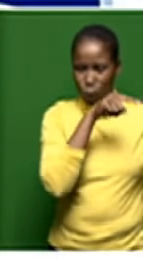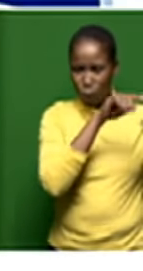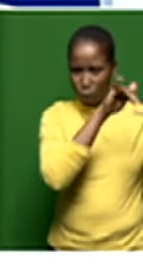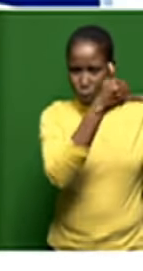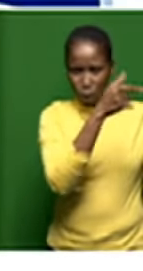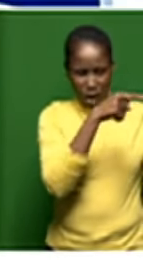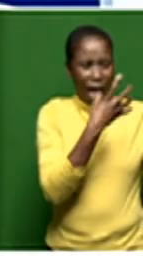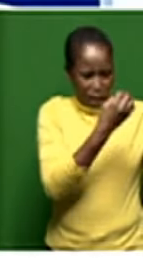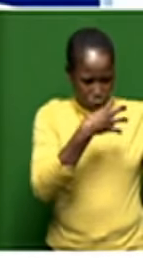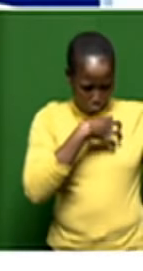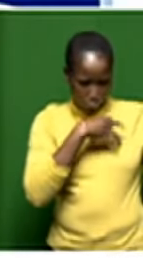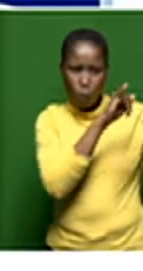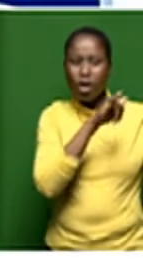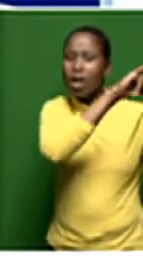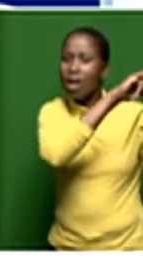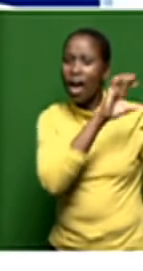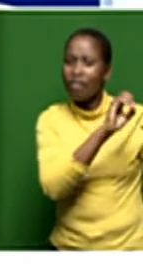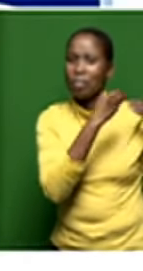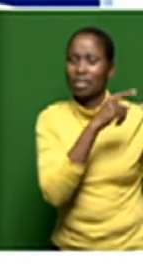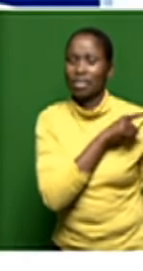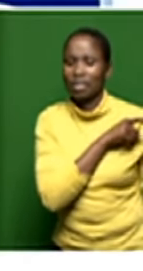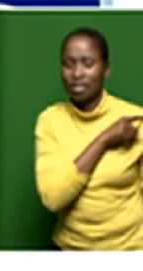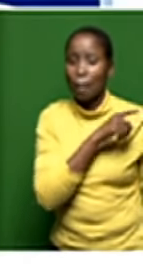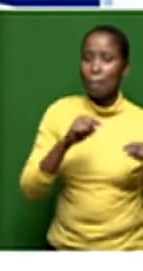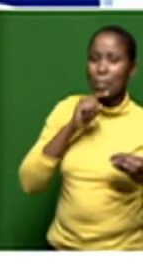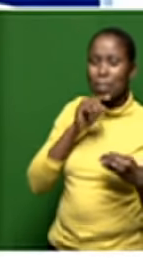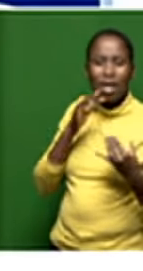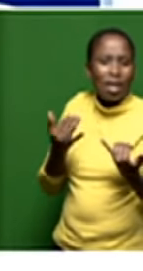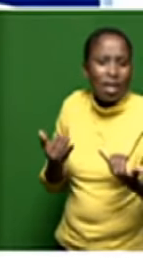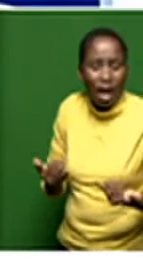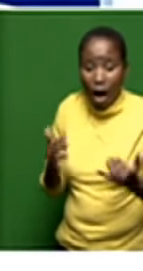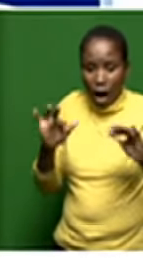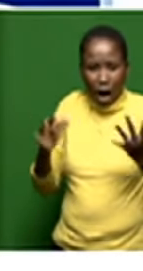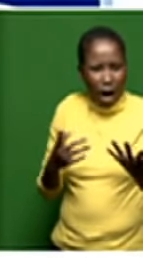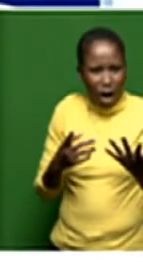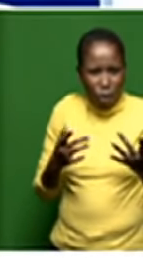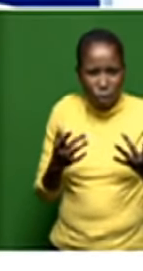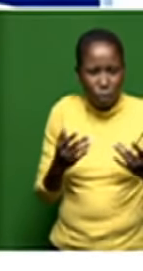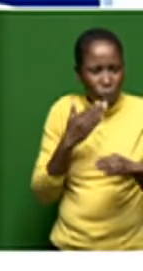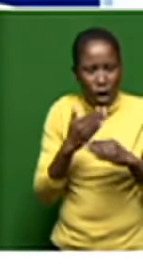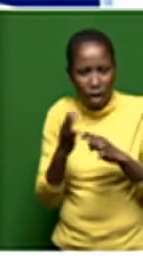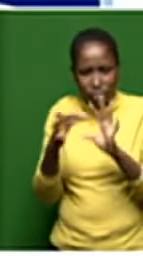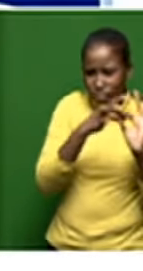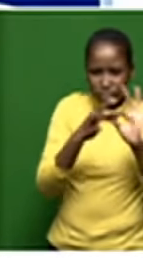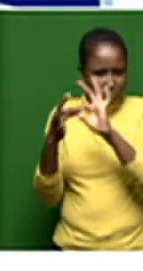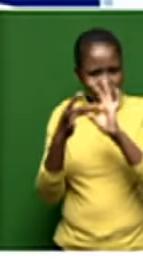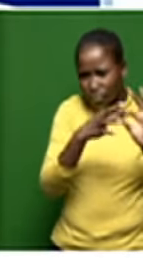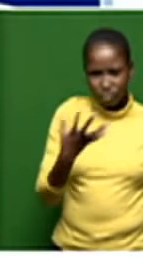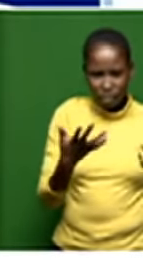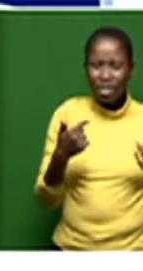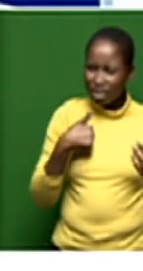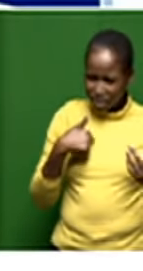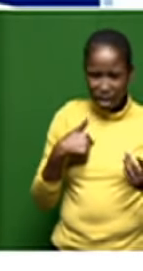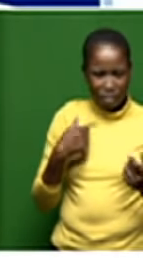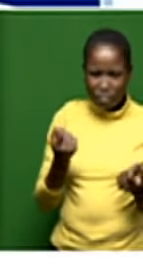own in lift how are these two going to live side by side i'm curious to know and understand what the